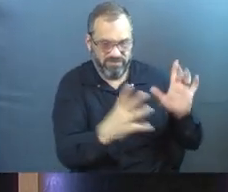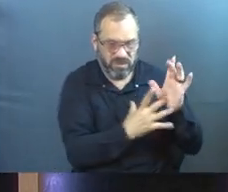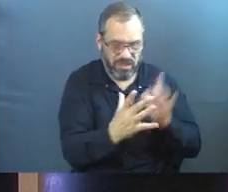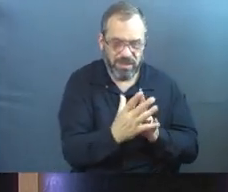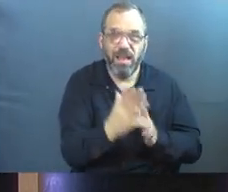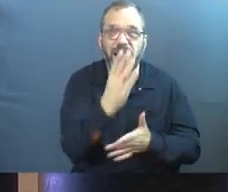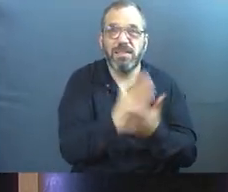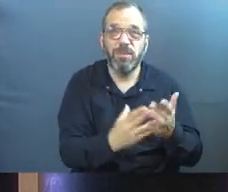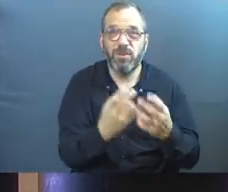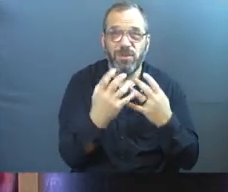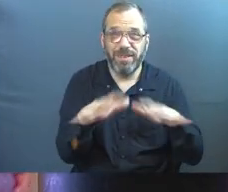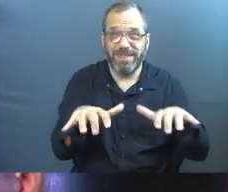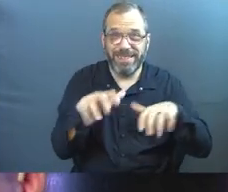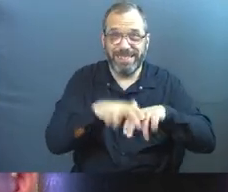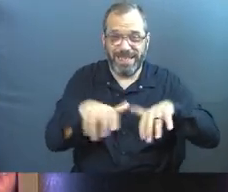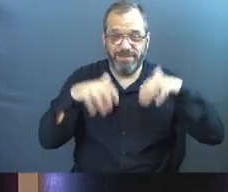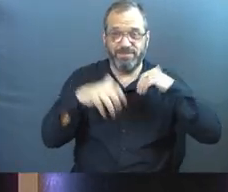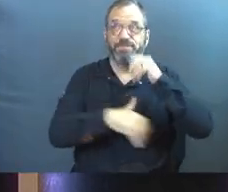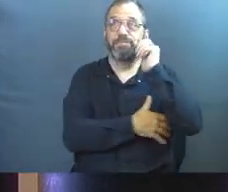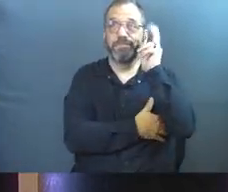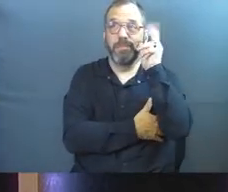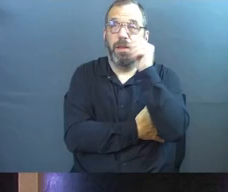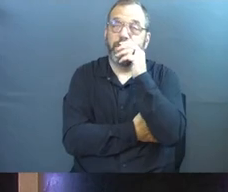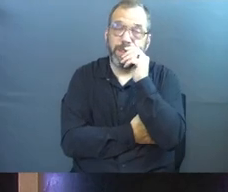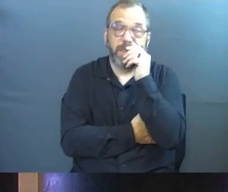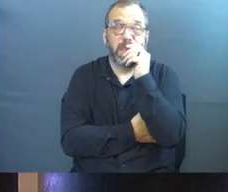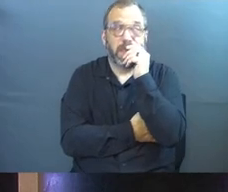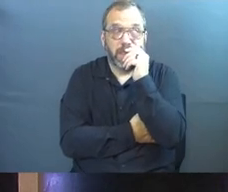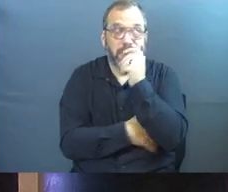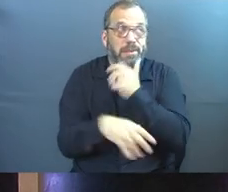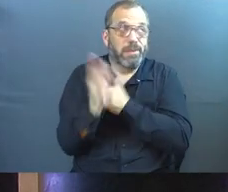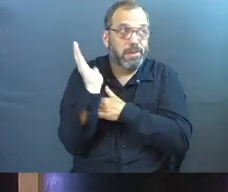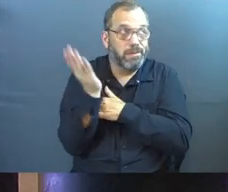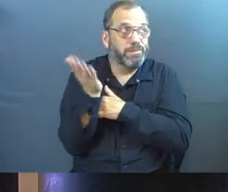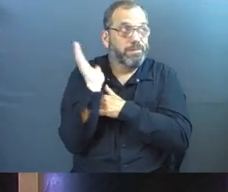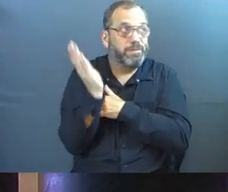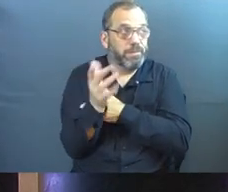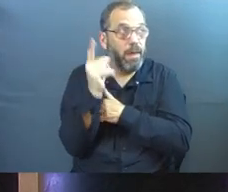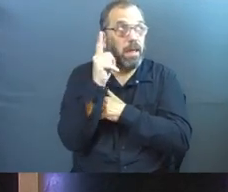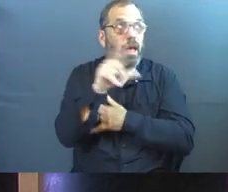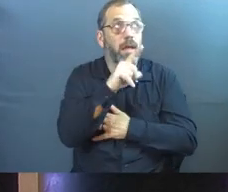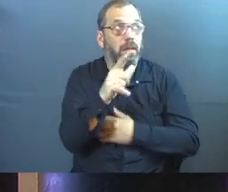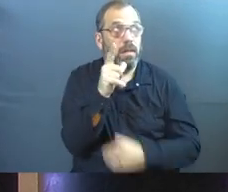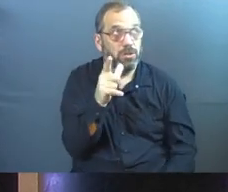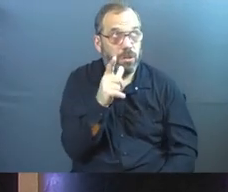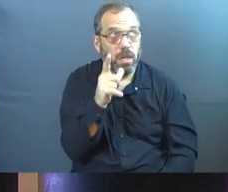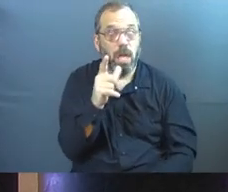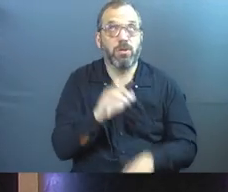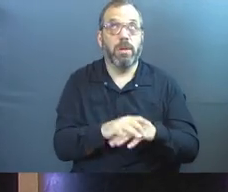Some of guys are in here and you're hearing this and it's just another sermon and you're moving on to lunch. God bless you.